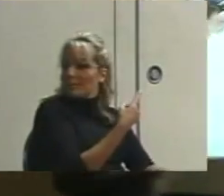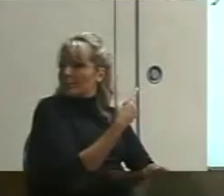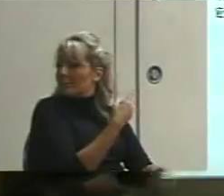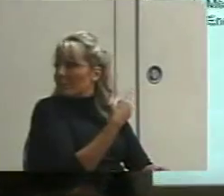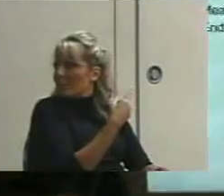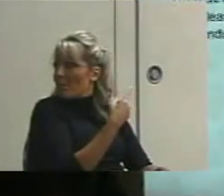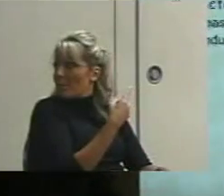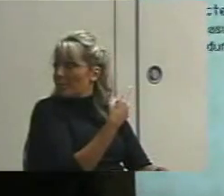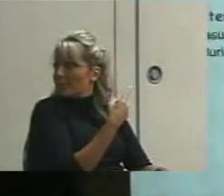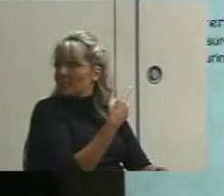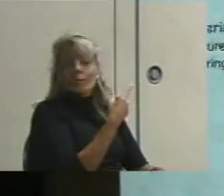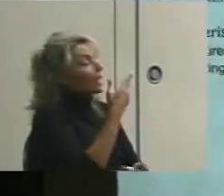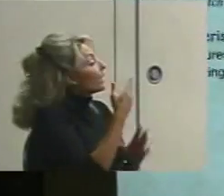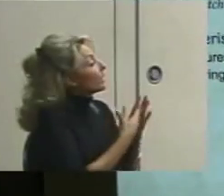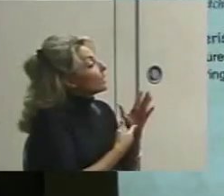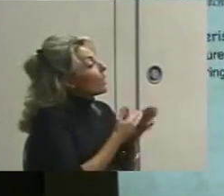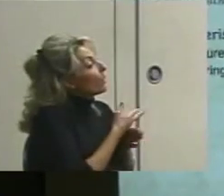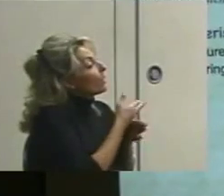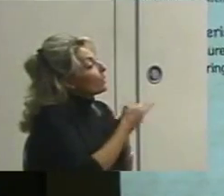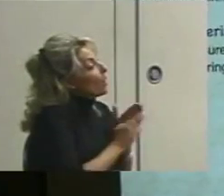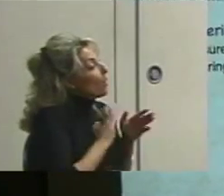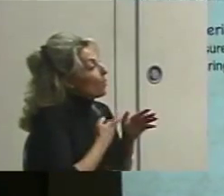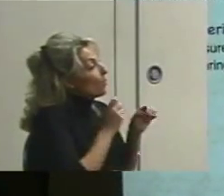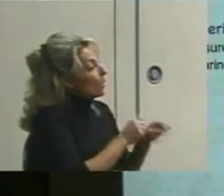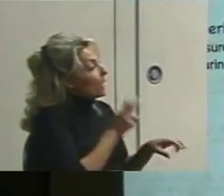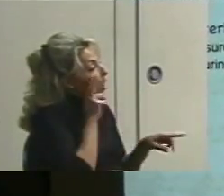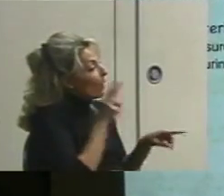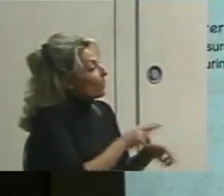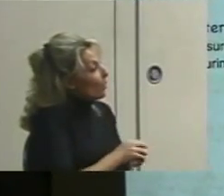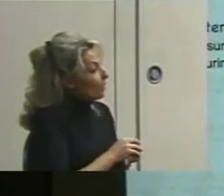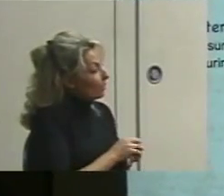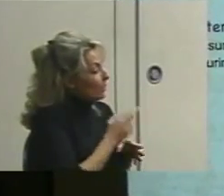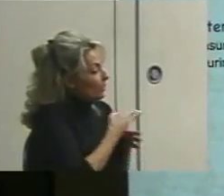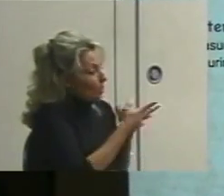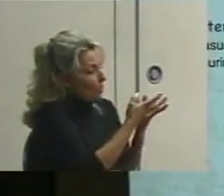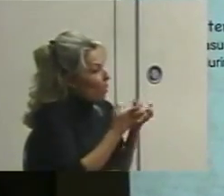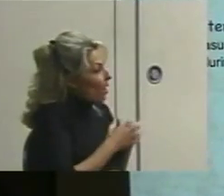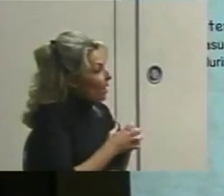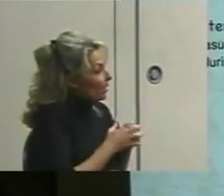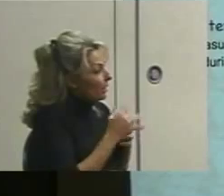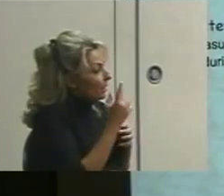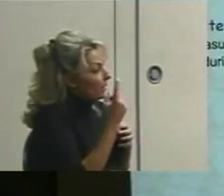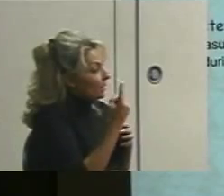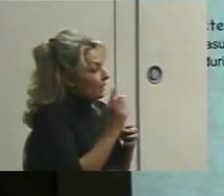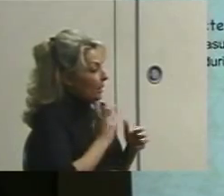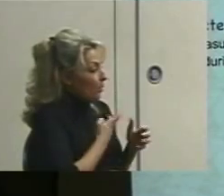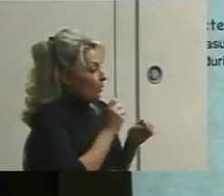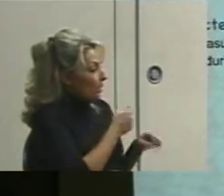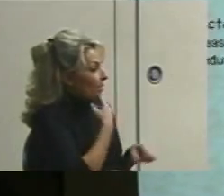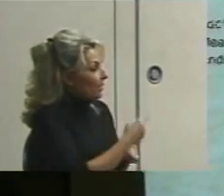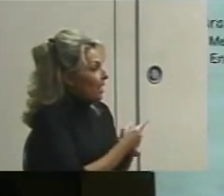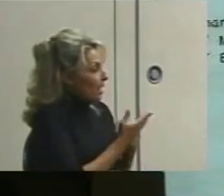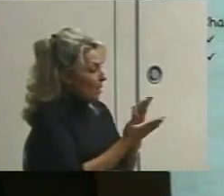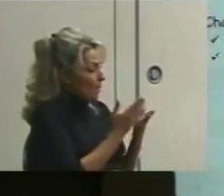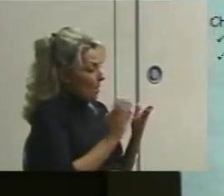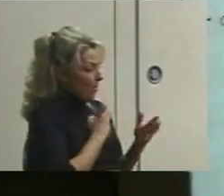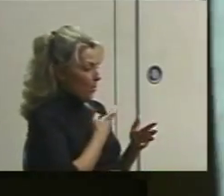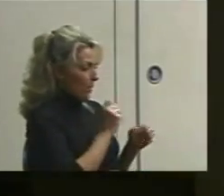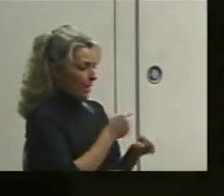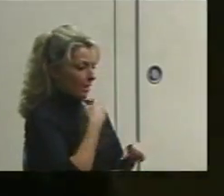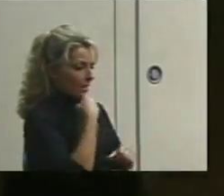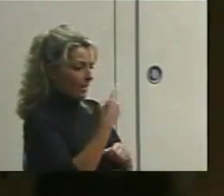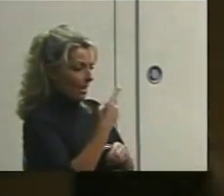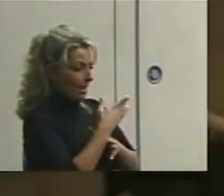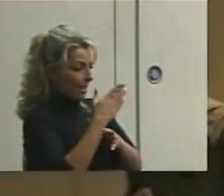is there some outcome we could look for? Is there something we could say? Maybe we could say